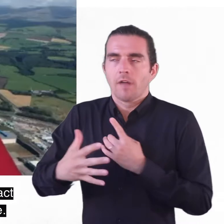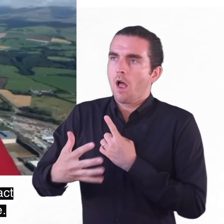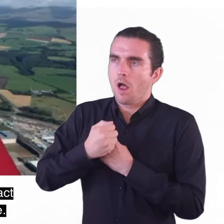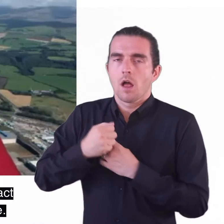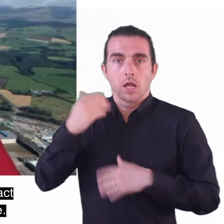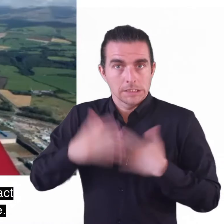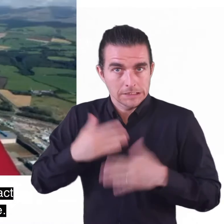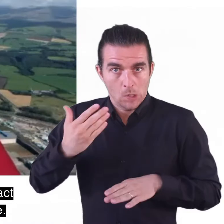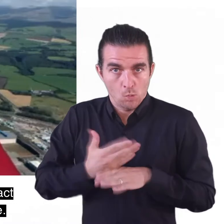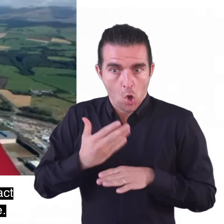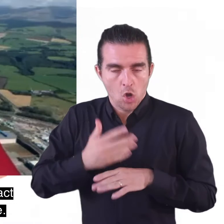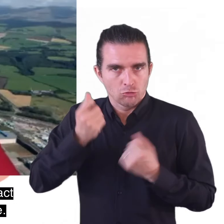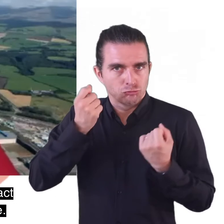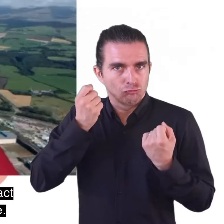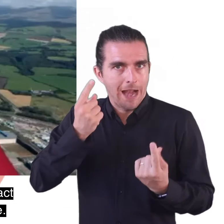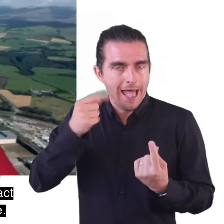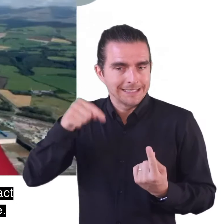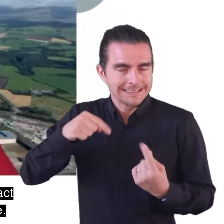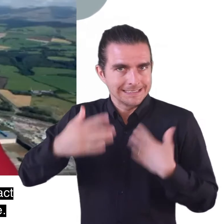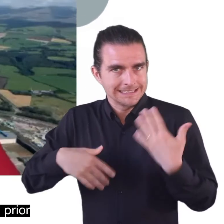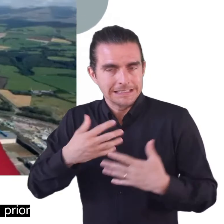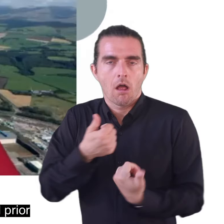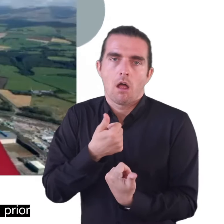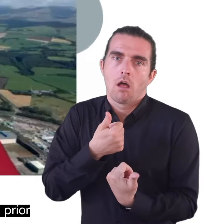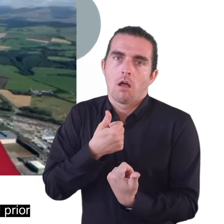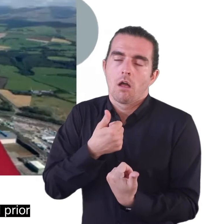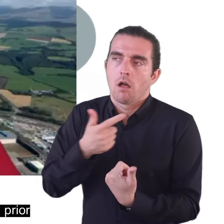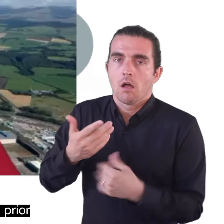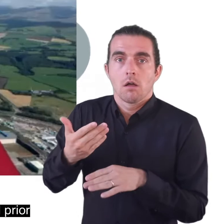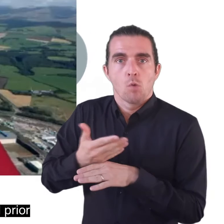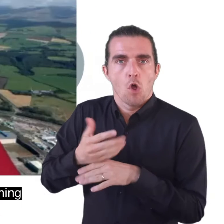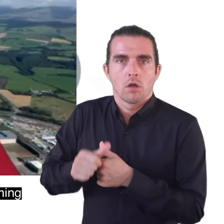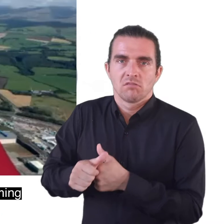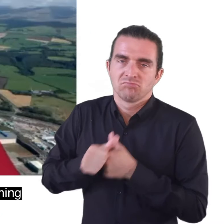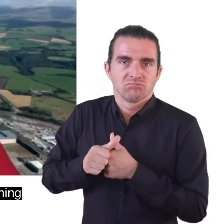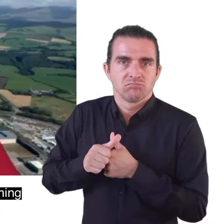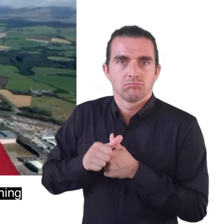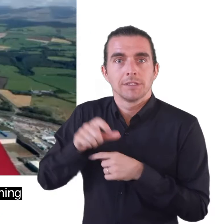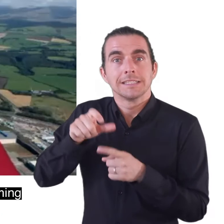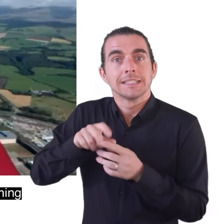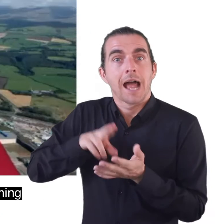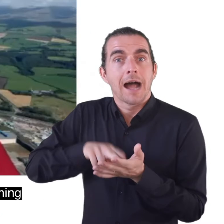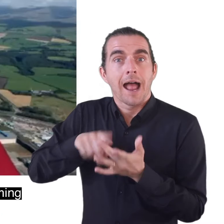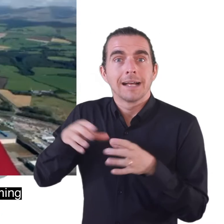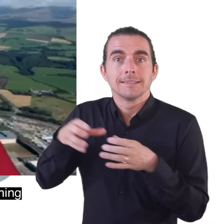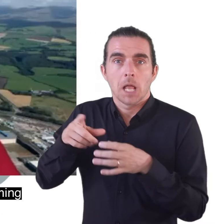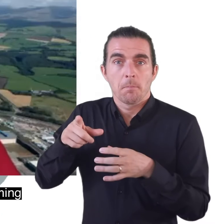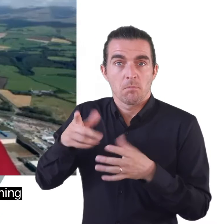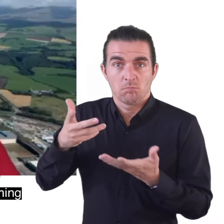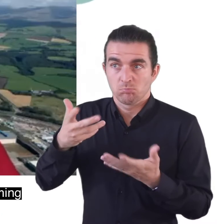until it started to impact me in the workplace and thankfully cellarfield prior to the dni team becoming